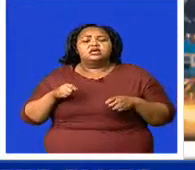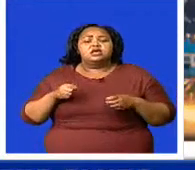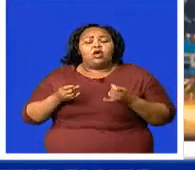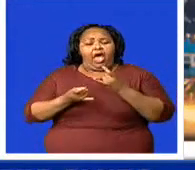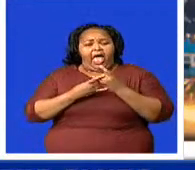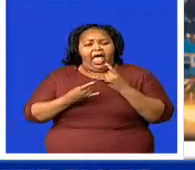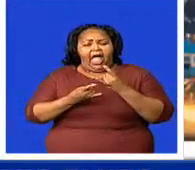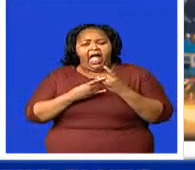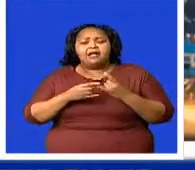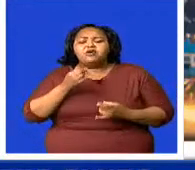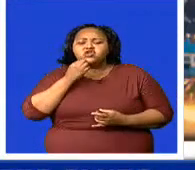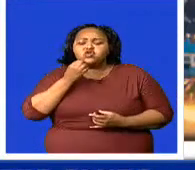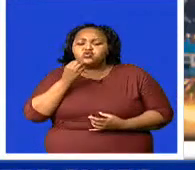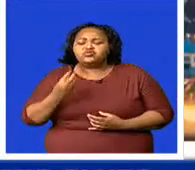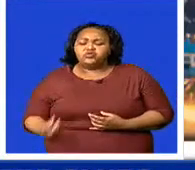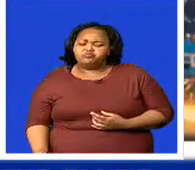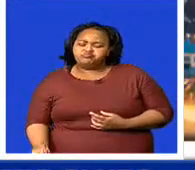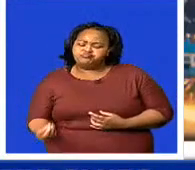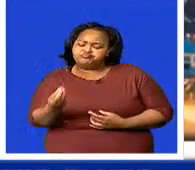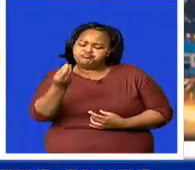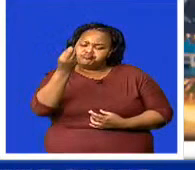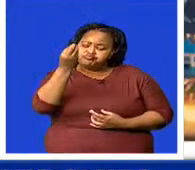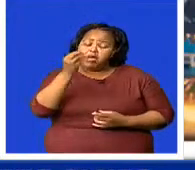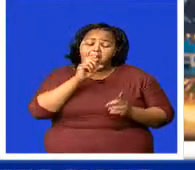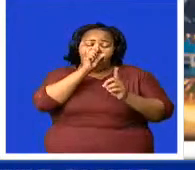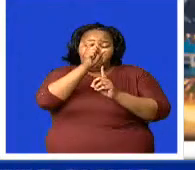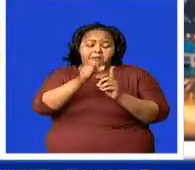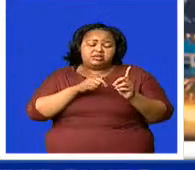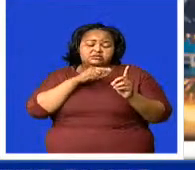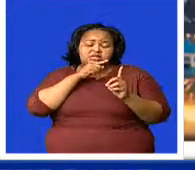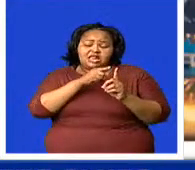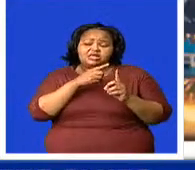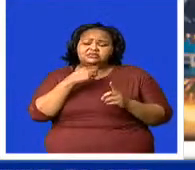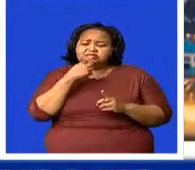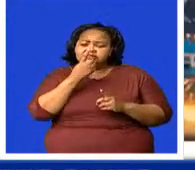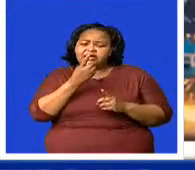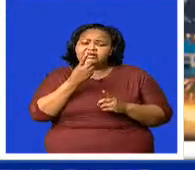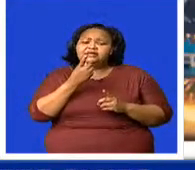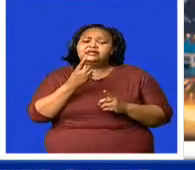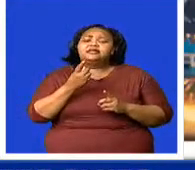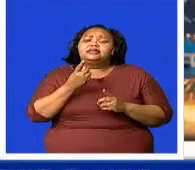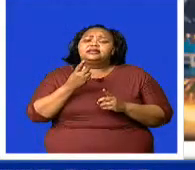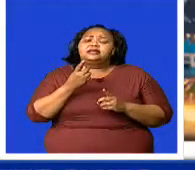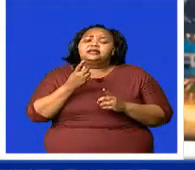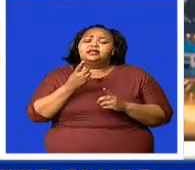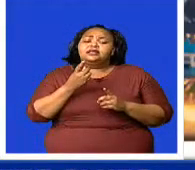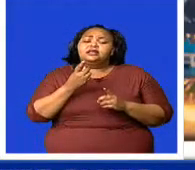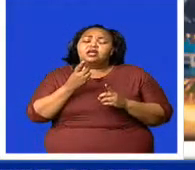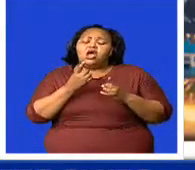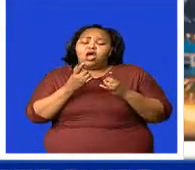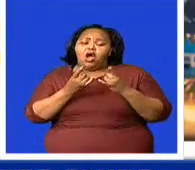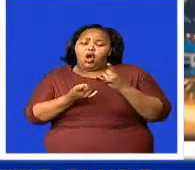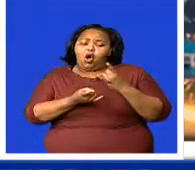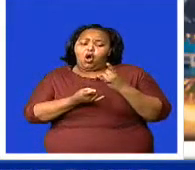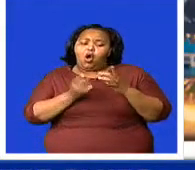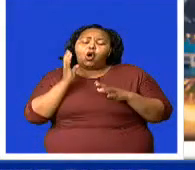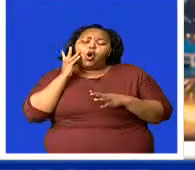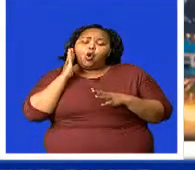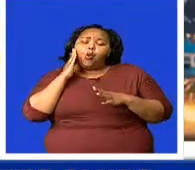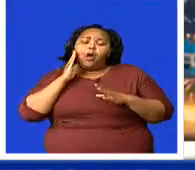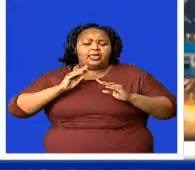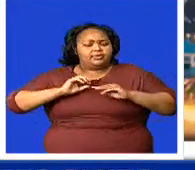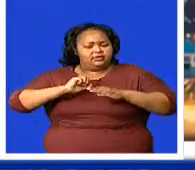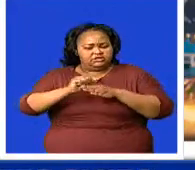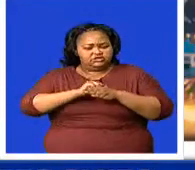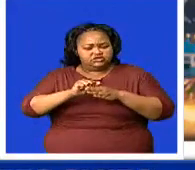in the country. Klabati highlighted this when conducting a swimming lab training session at Sfunzani High